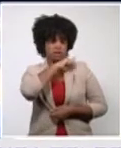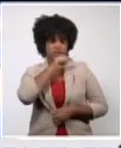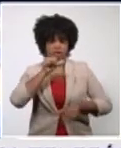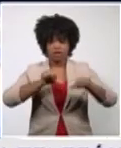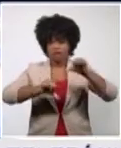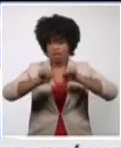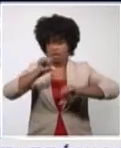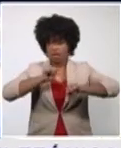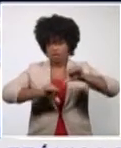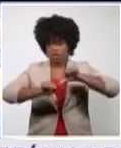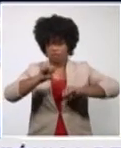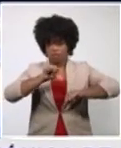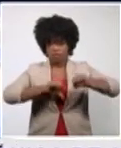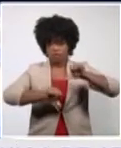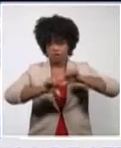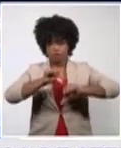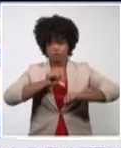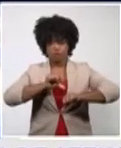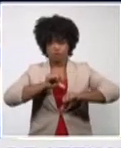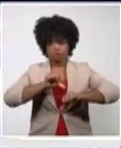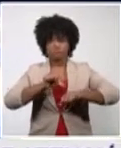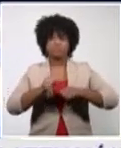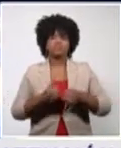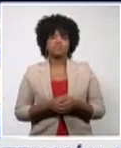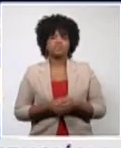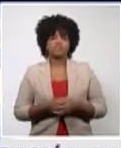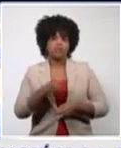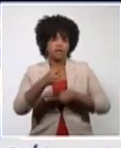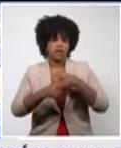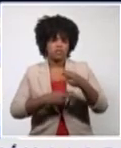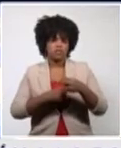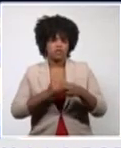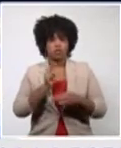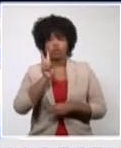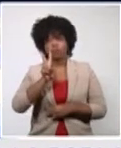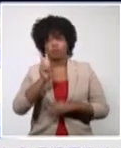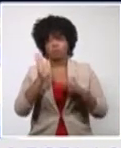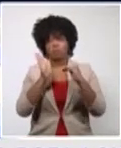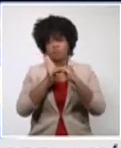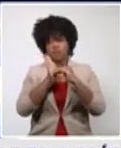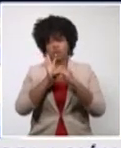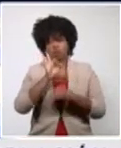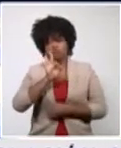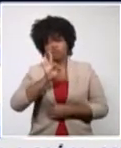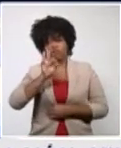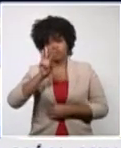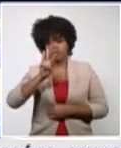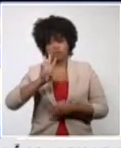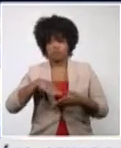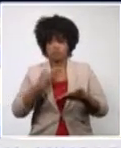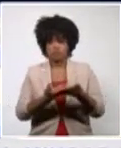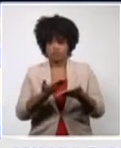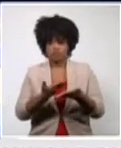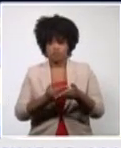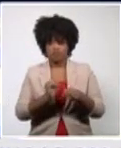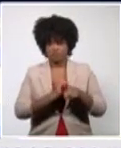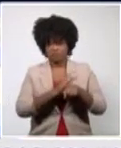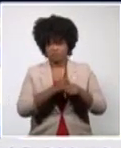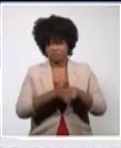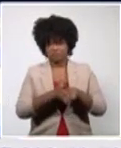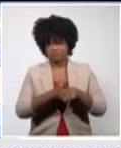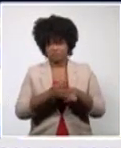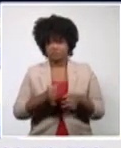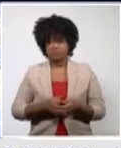Yesterday, our laboratories processed 2,083 samples in the search for COVID